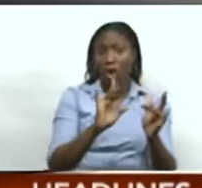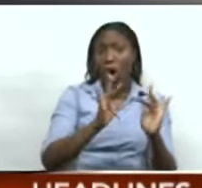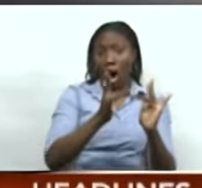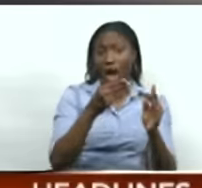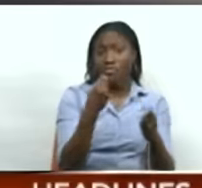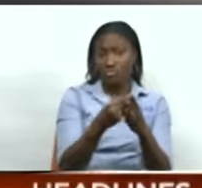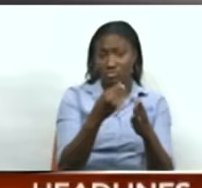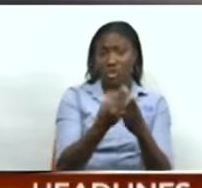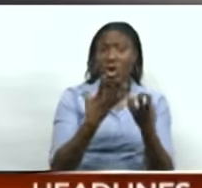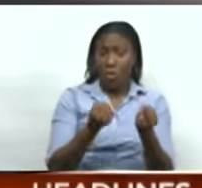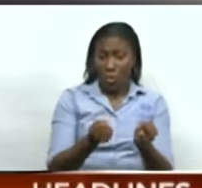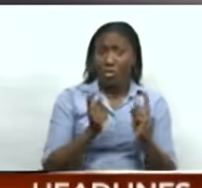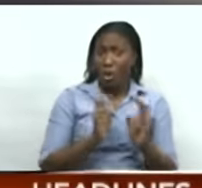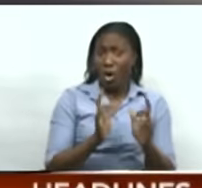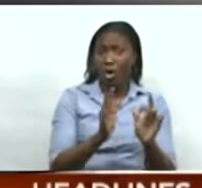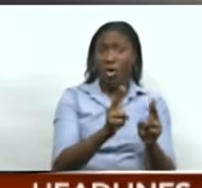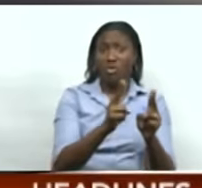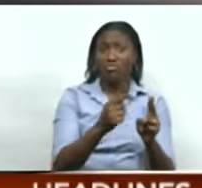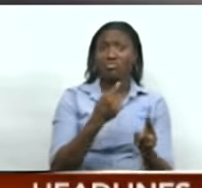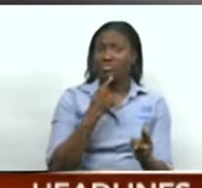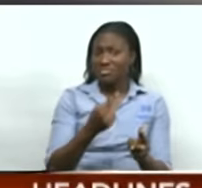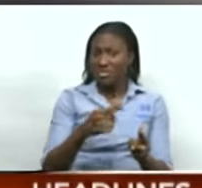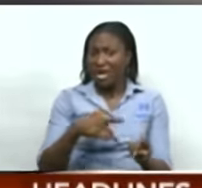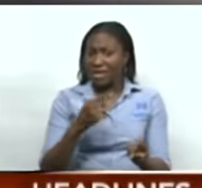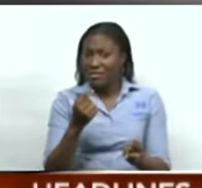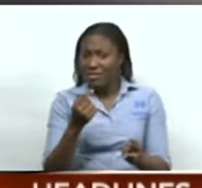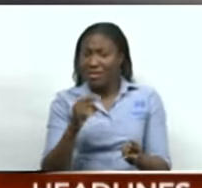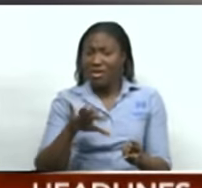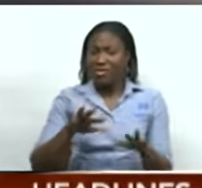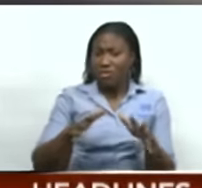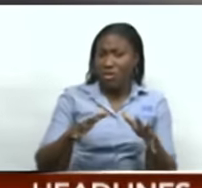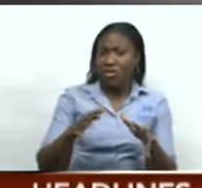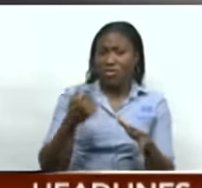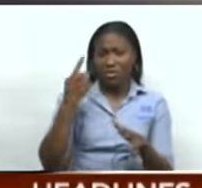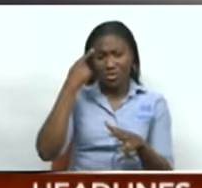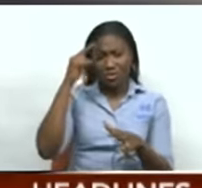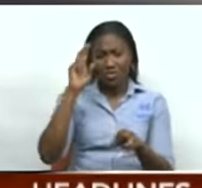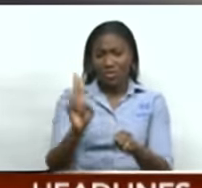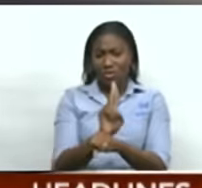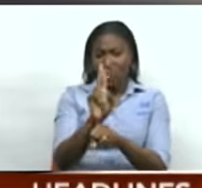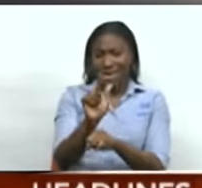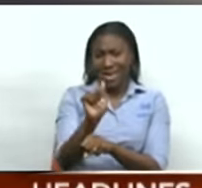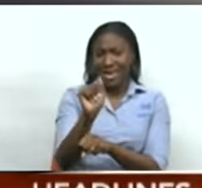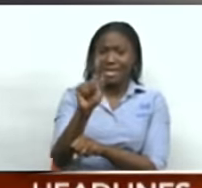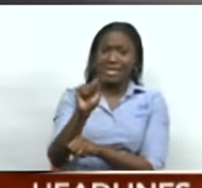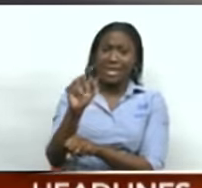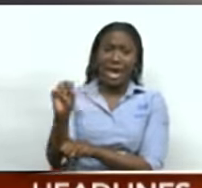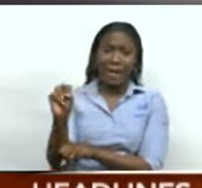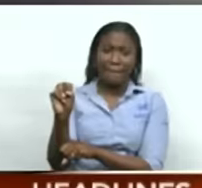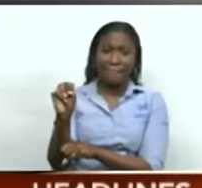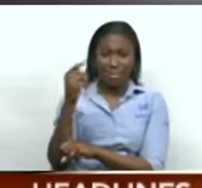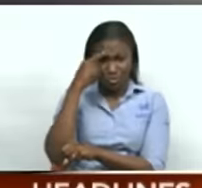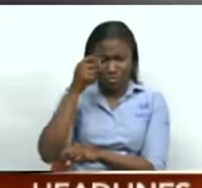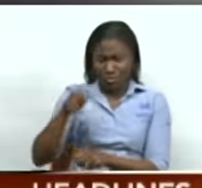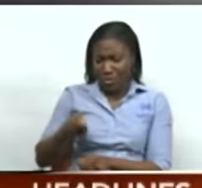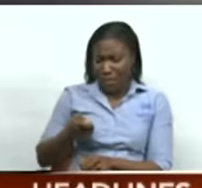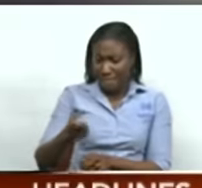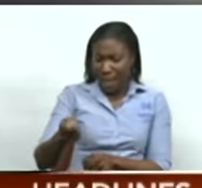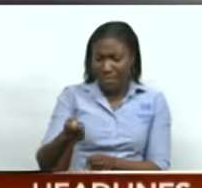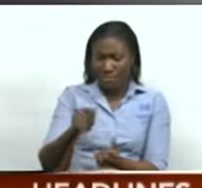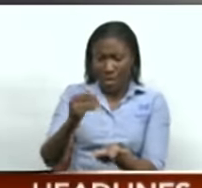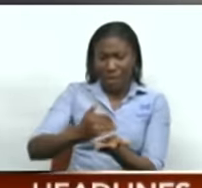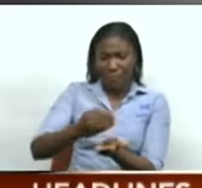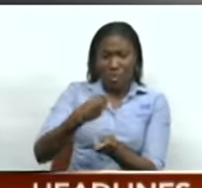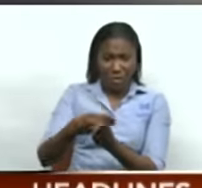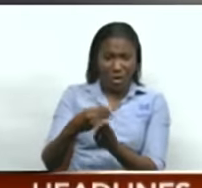see sped up, admitting his own apprehensions using automated teller machines or ATMs. But it's not the only digital plan he's